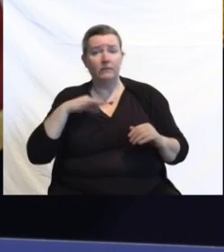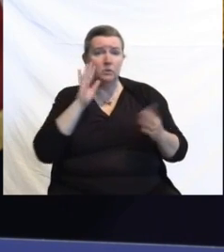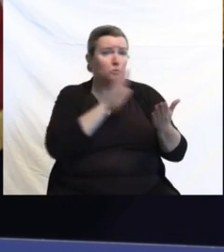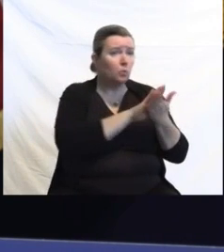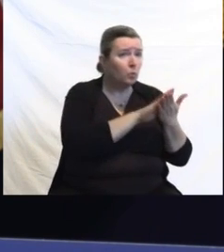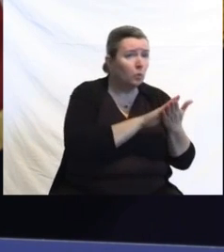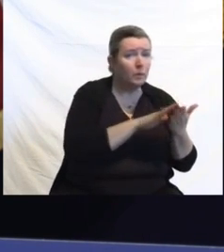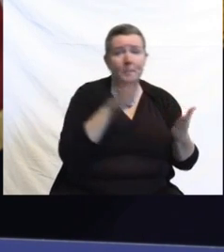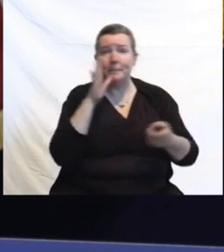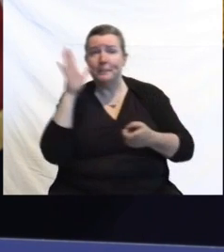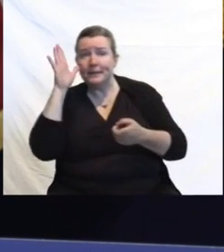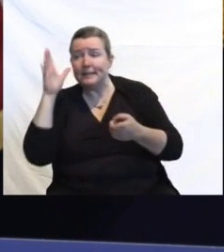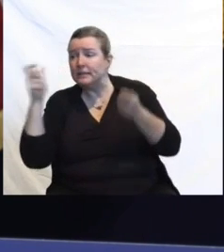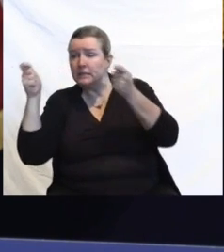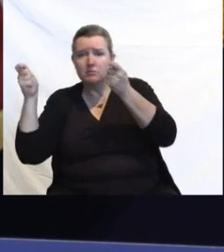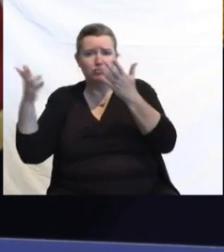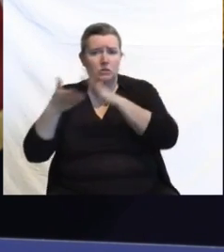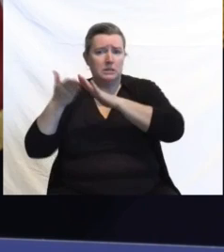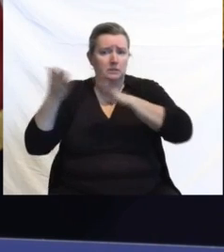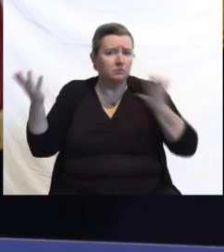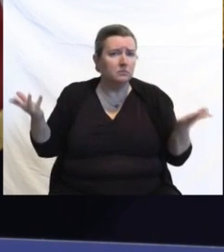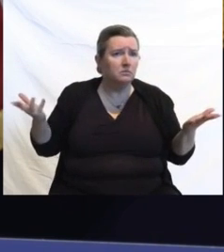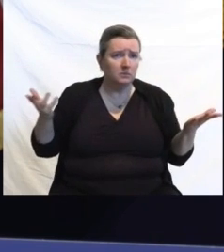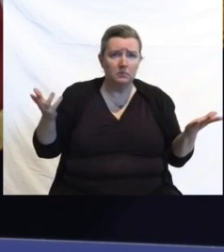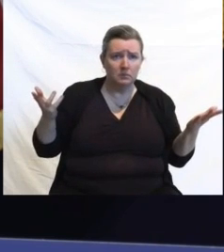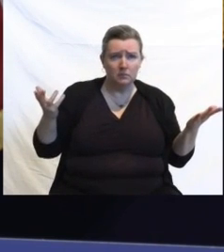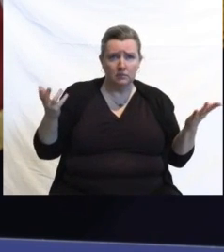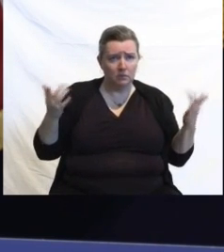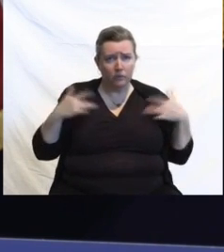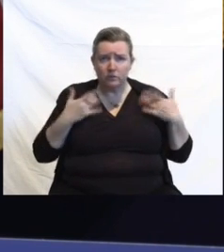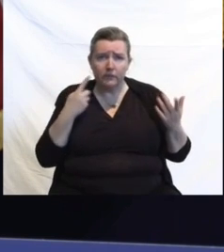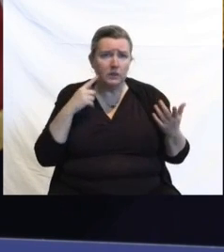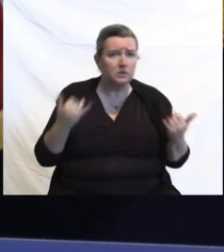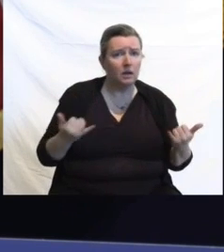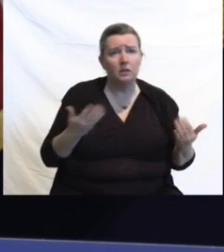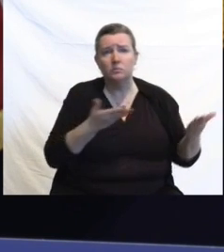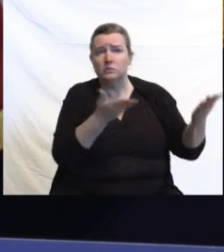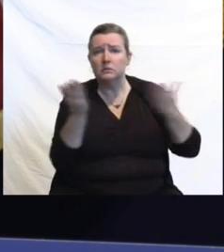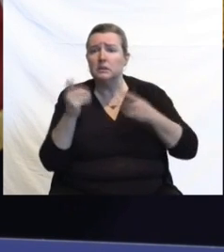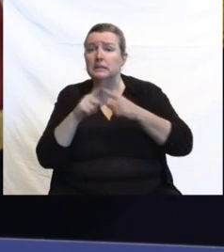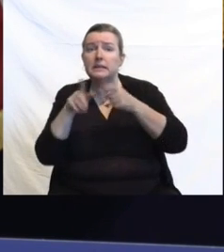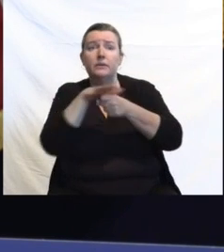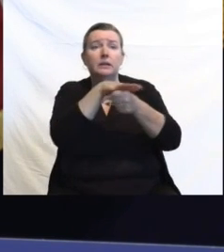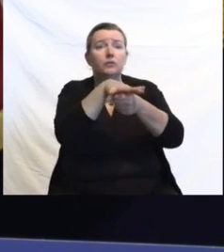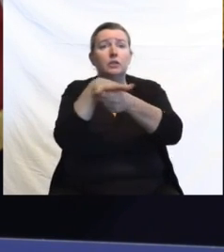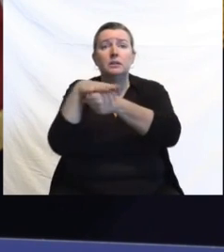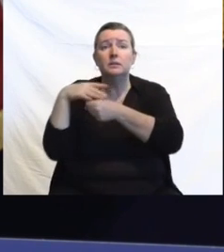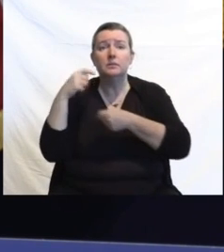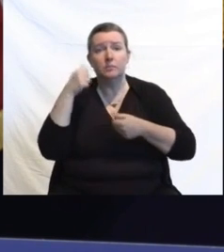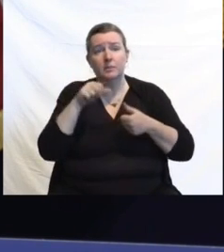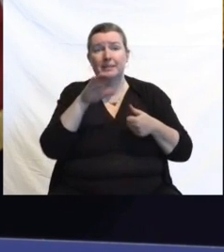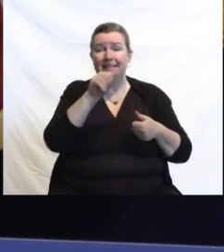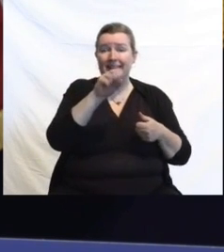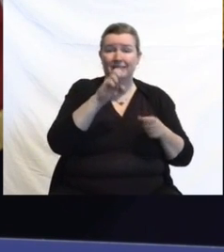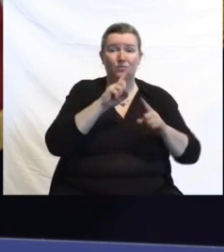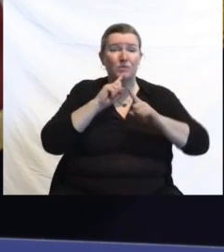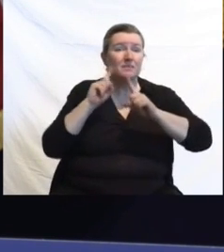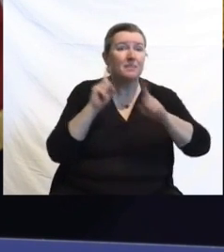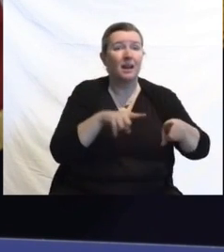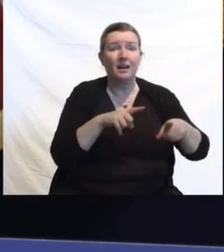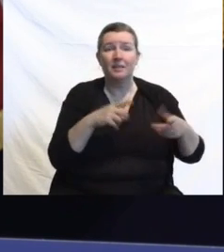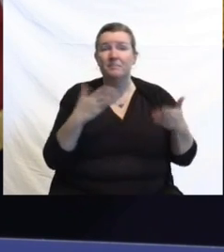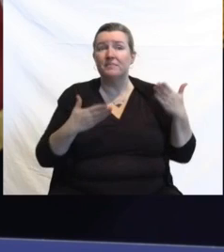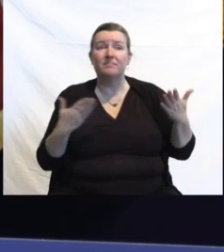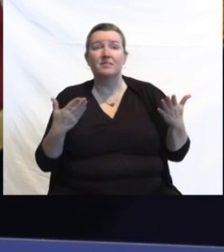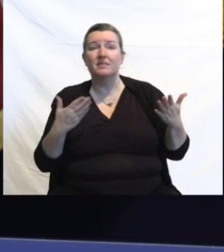administrators to get a sense of, you know, what is kind of the disease burden because we have to remember that the cases that are being reported, they might not have occurred, you know, through in